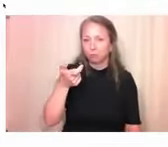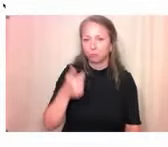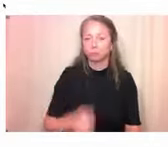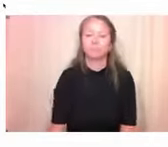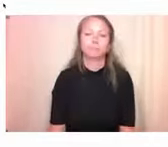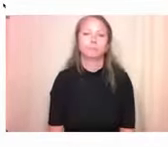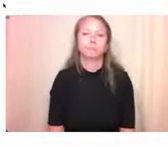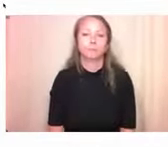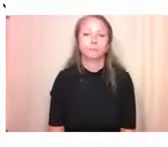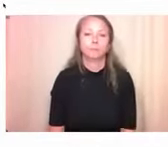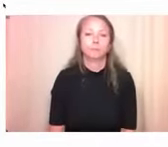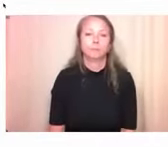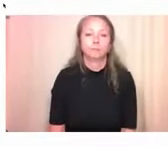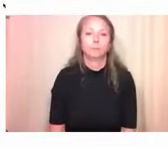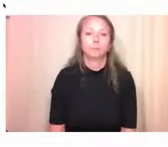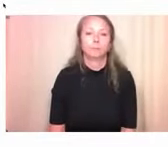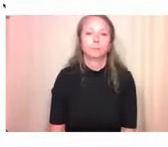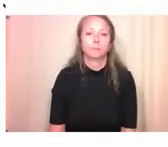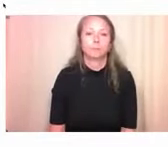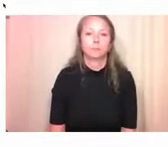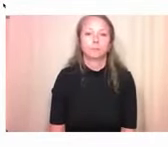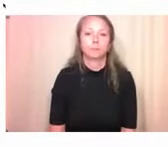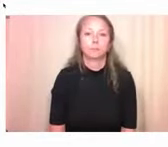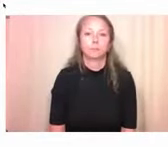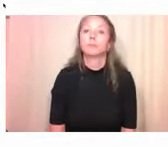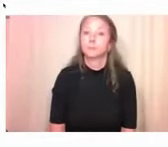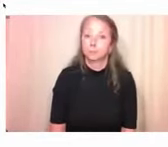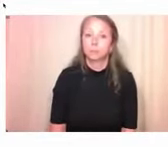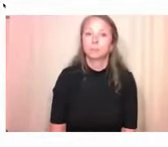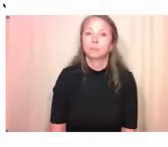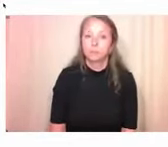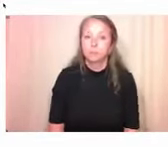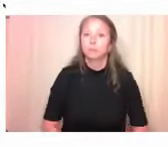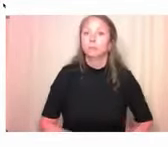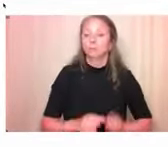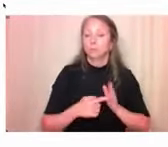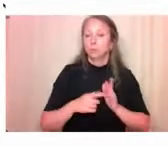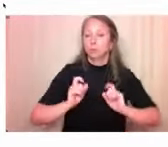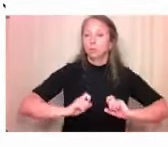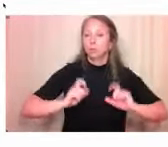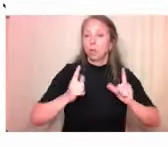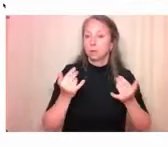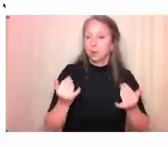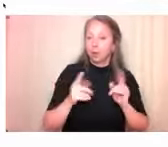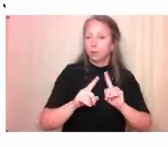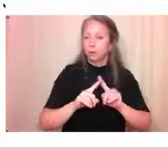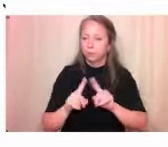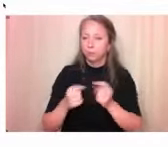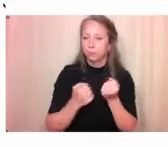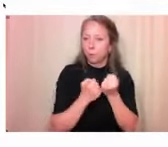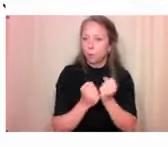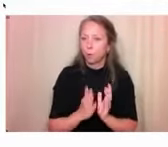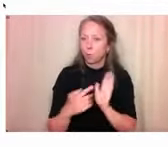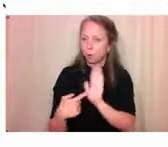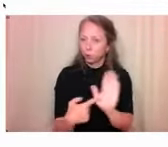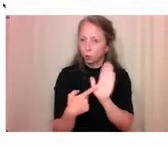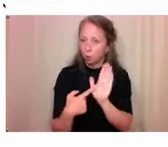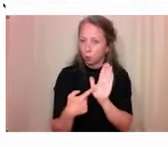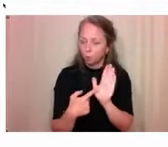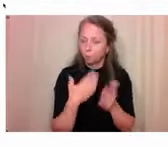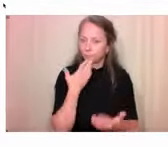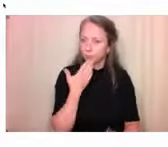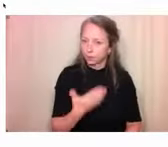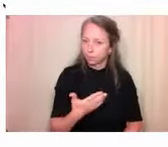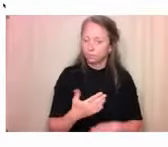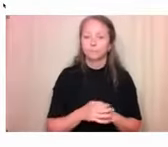With this slide, we just wanted to acknowledge some of our partners and affiliated organizations. So we're always looking to expand who